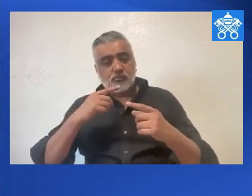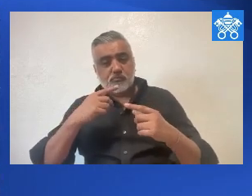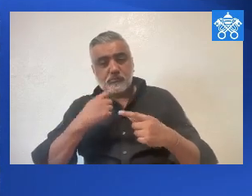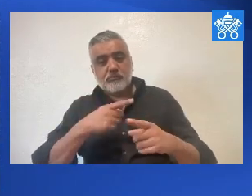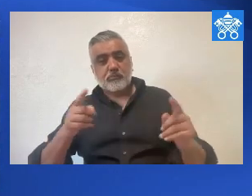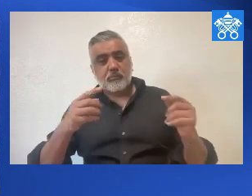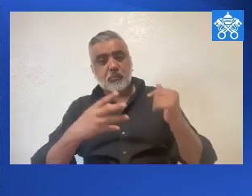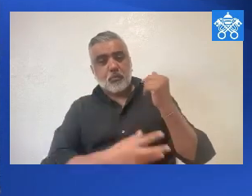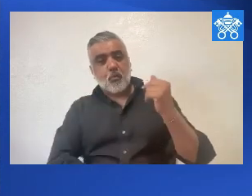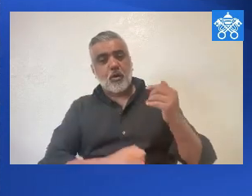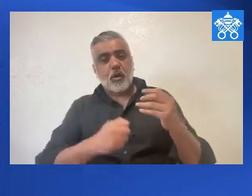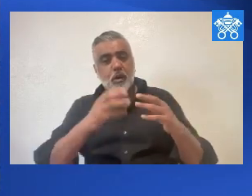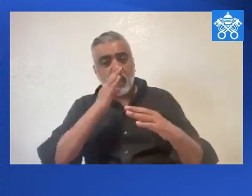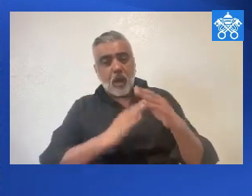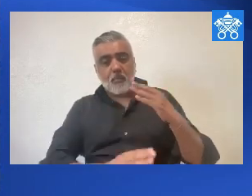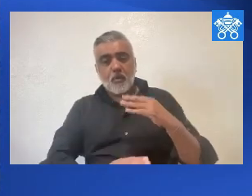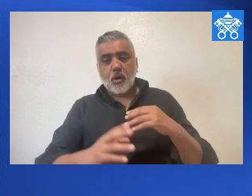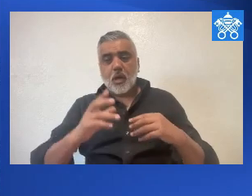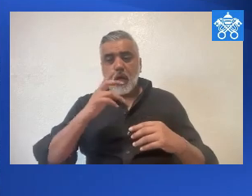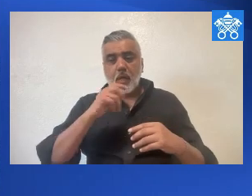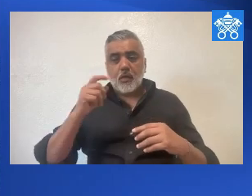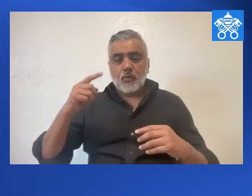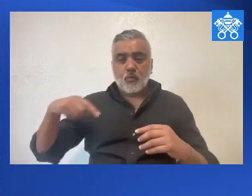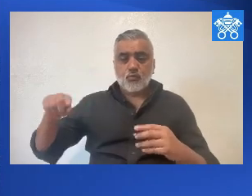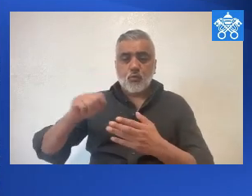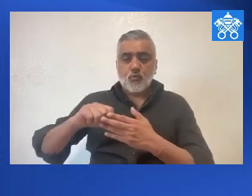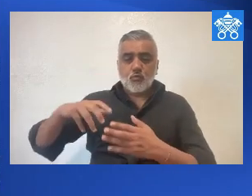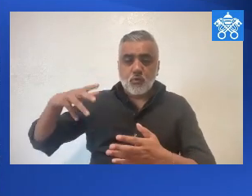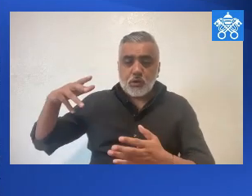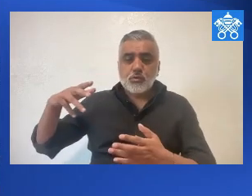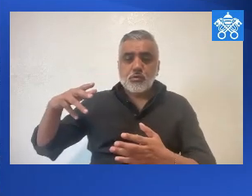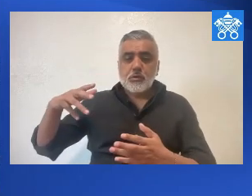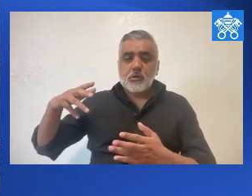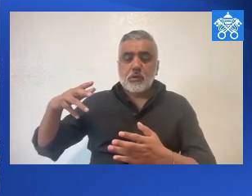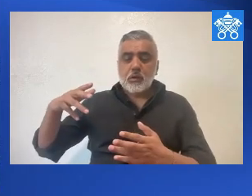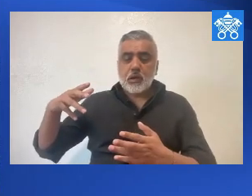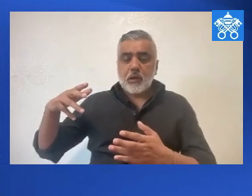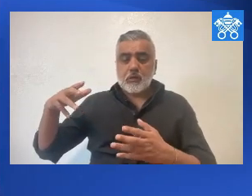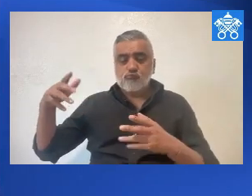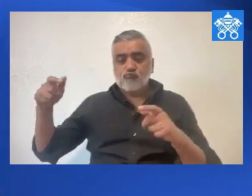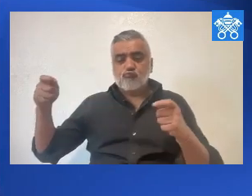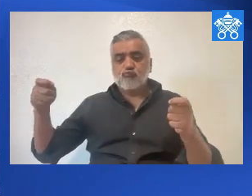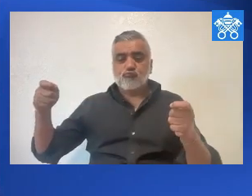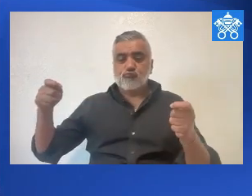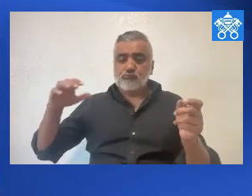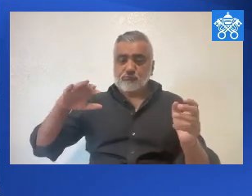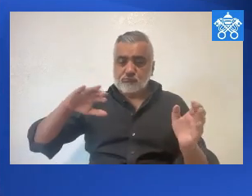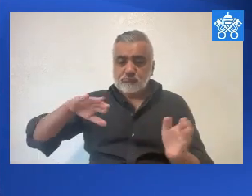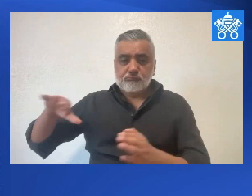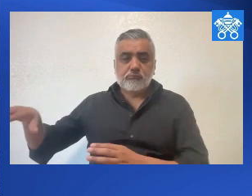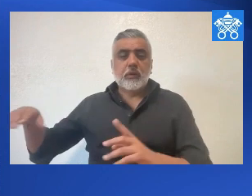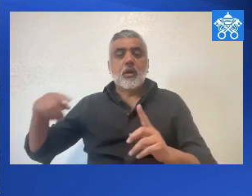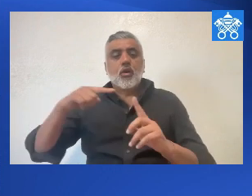proclaims the blessed, the poor, and humble, and warns the rich and those who base themselves on their own self